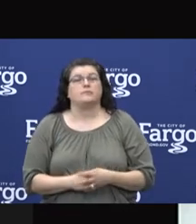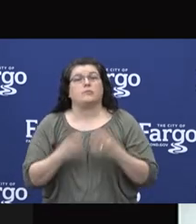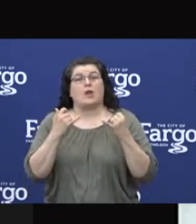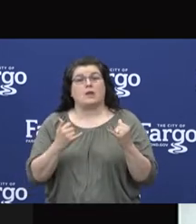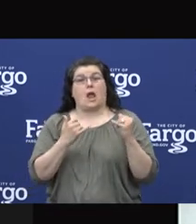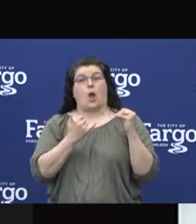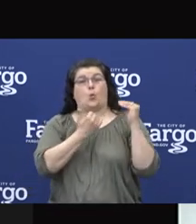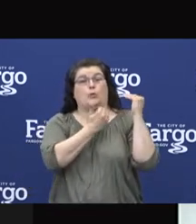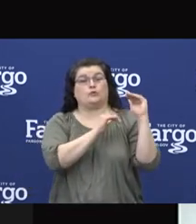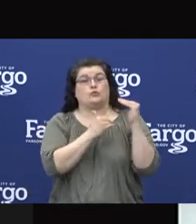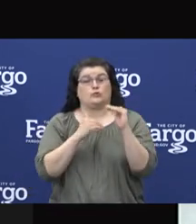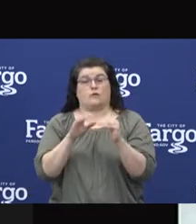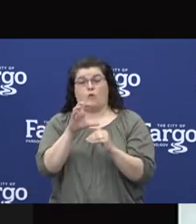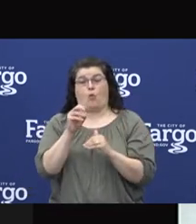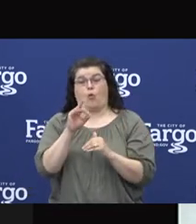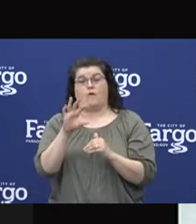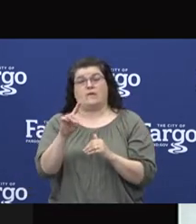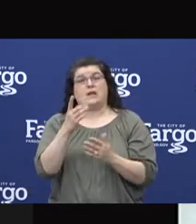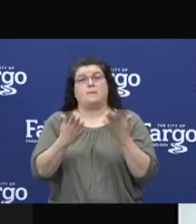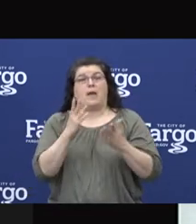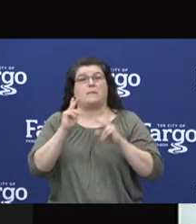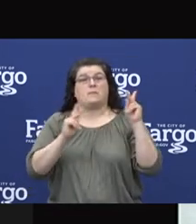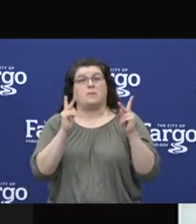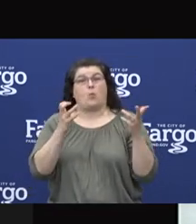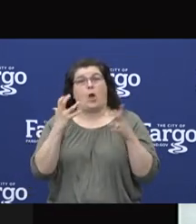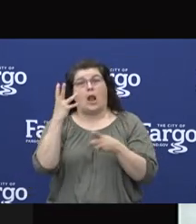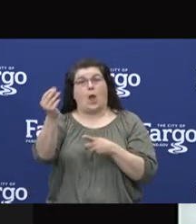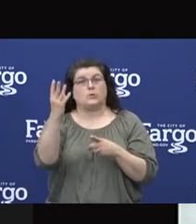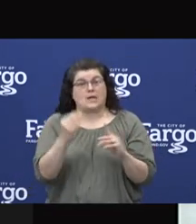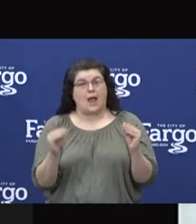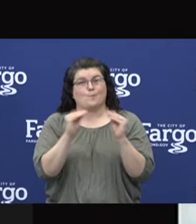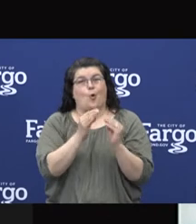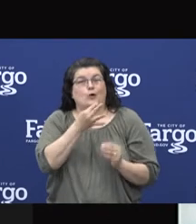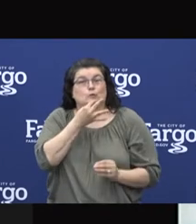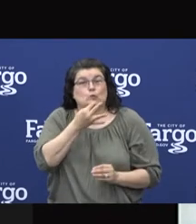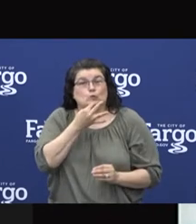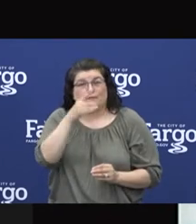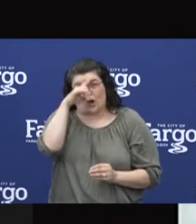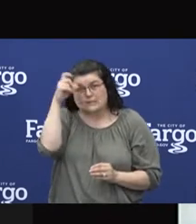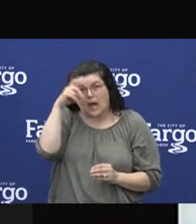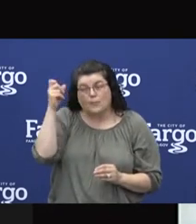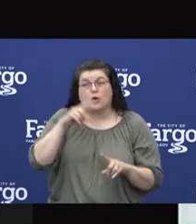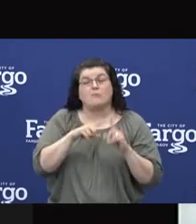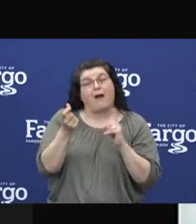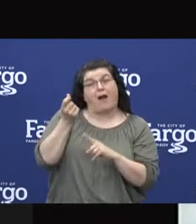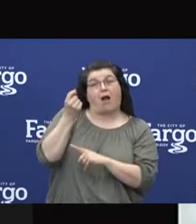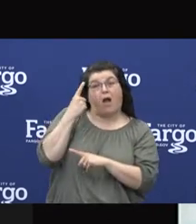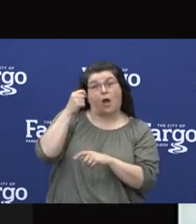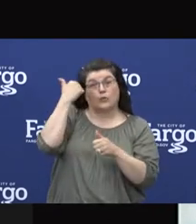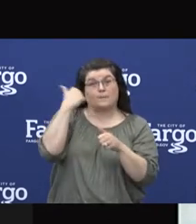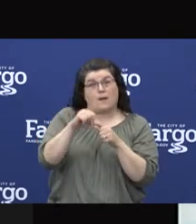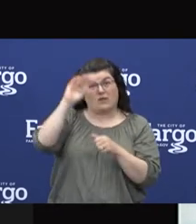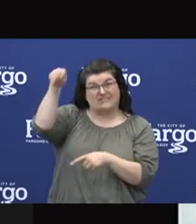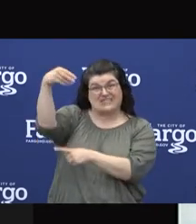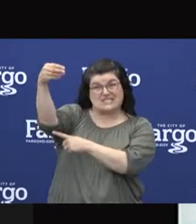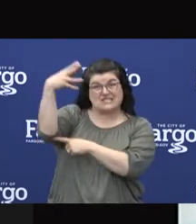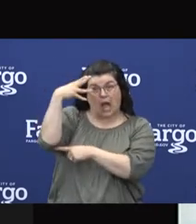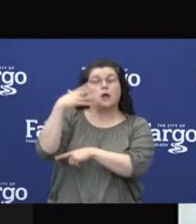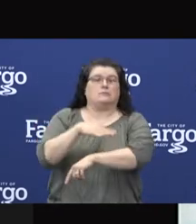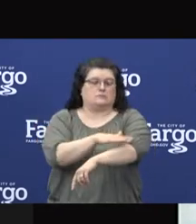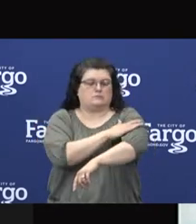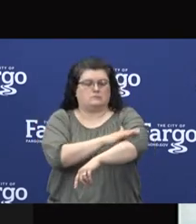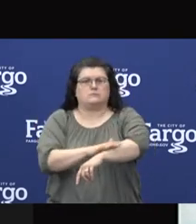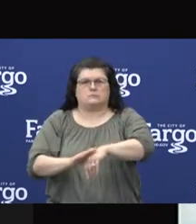people may want to be outside more often in the coming months. We want to remind people that when you're out in the sun to use your sunscreen